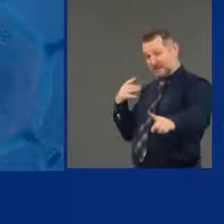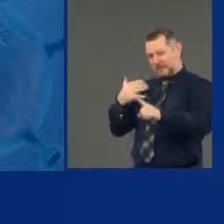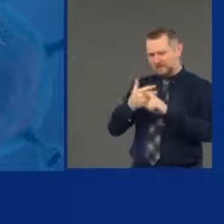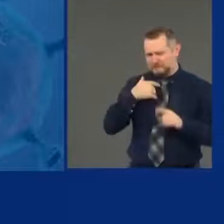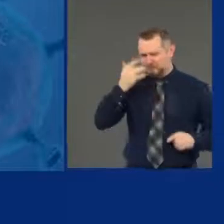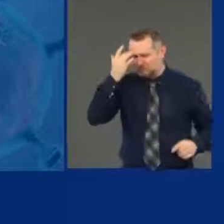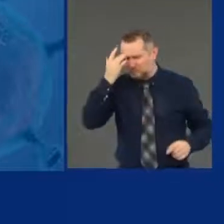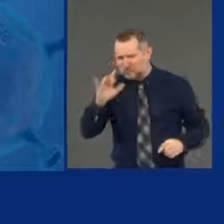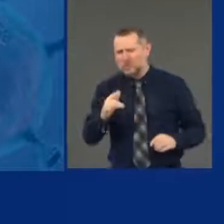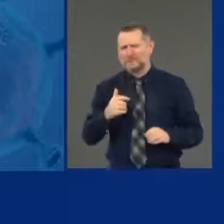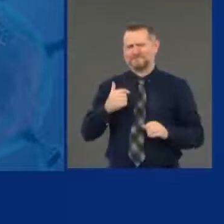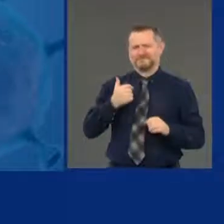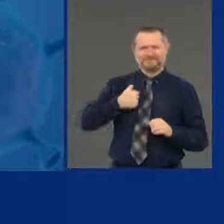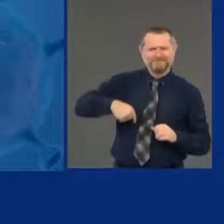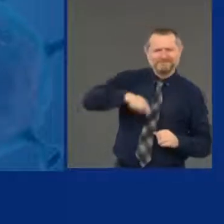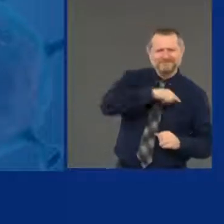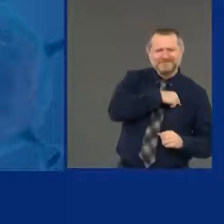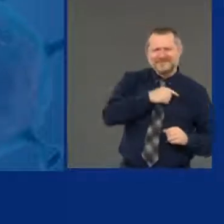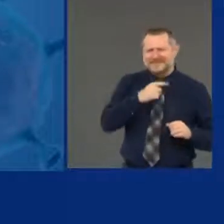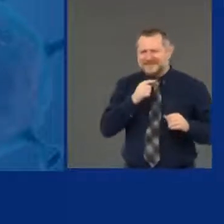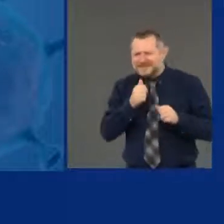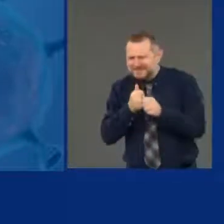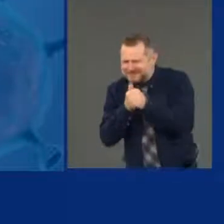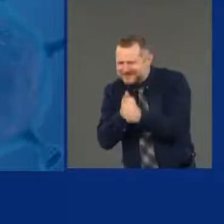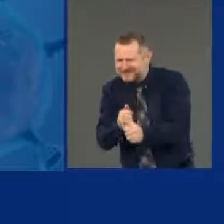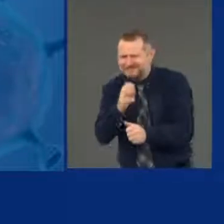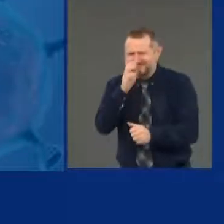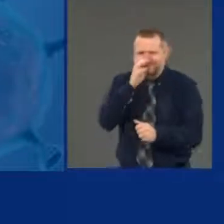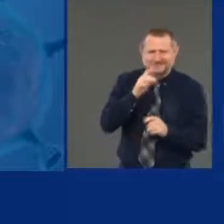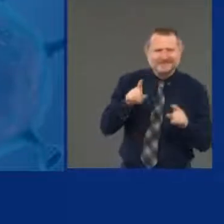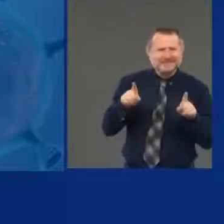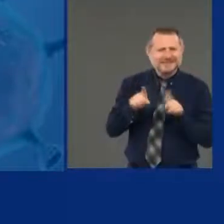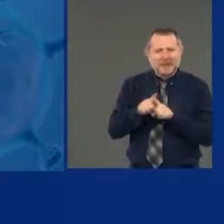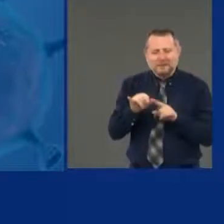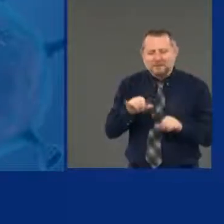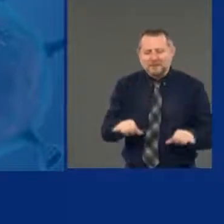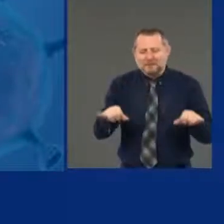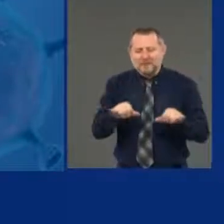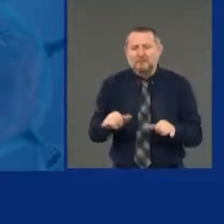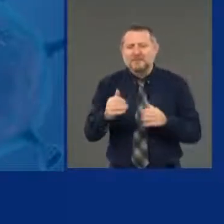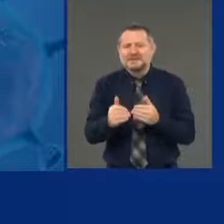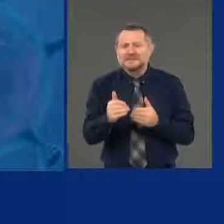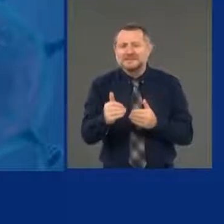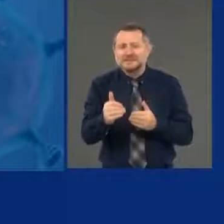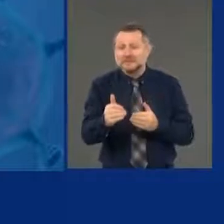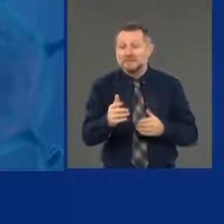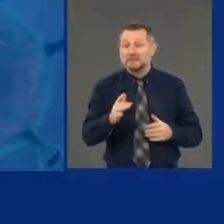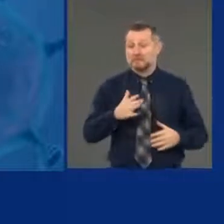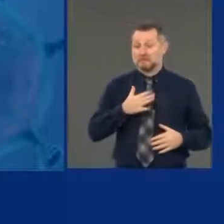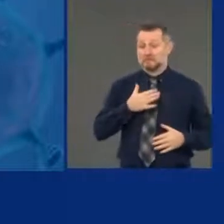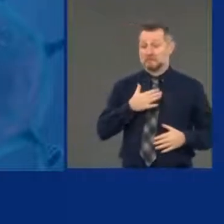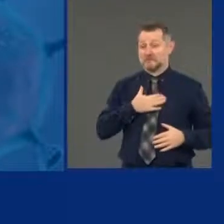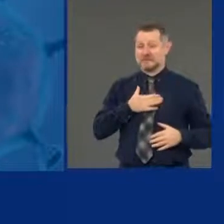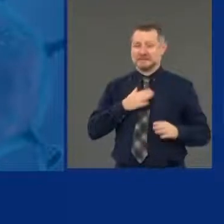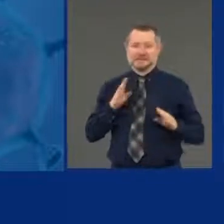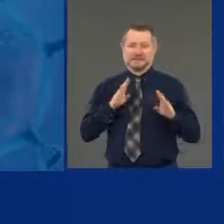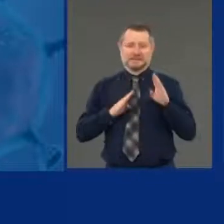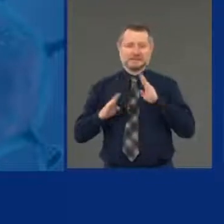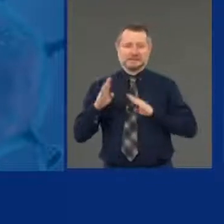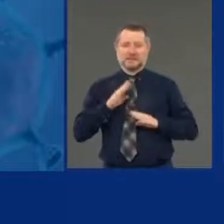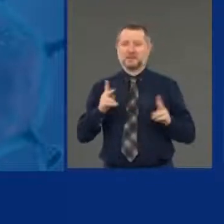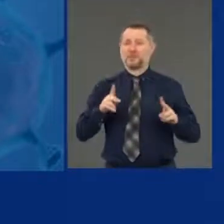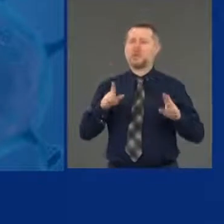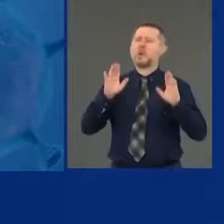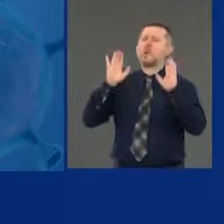And my hesitancy is, well, now people think it's okay. Oh, we're reopening. Well, then we're fine.